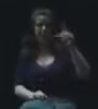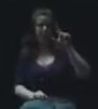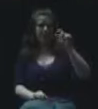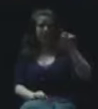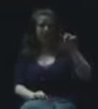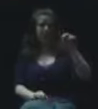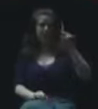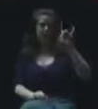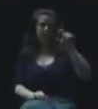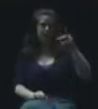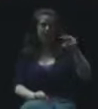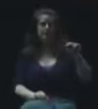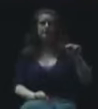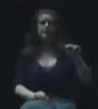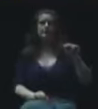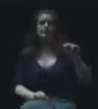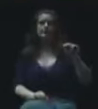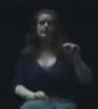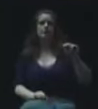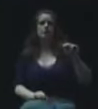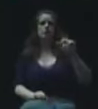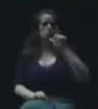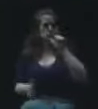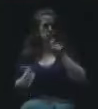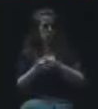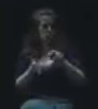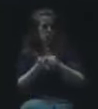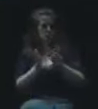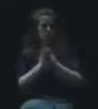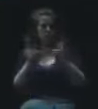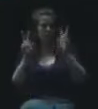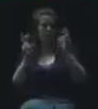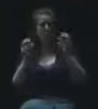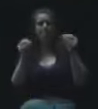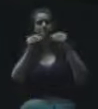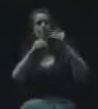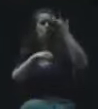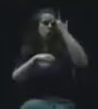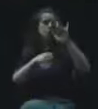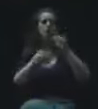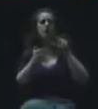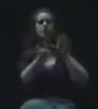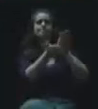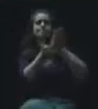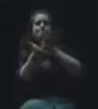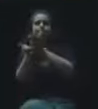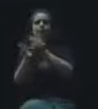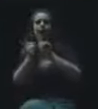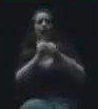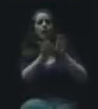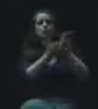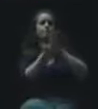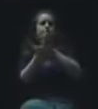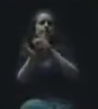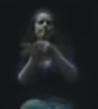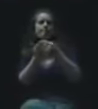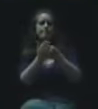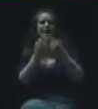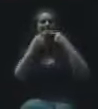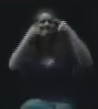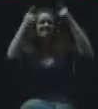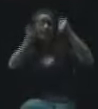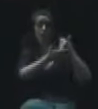who wrote a book about smarter spending. How do you spend money and effectively help